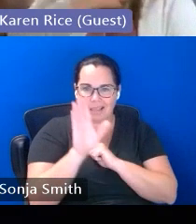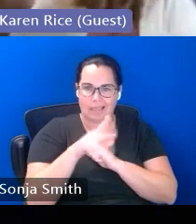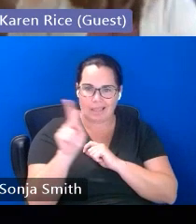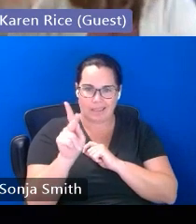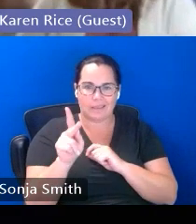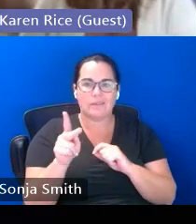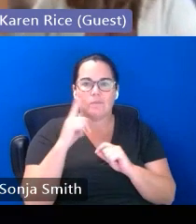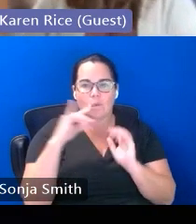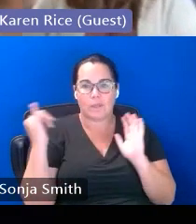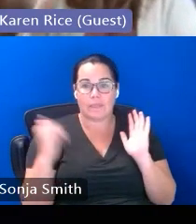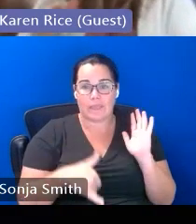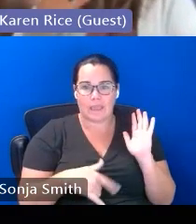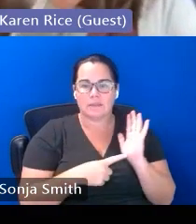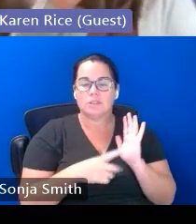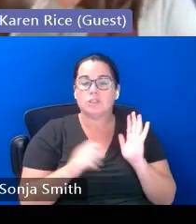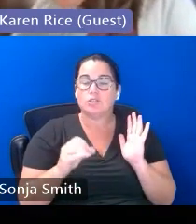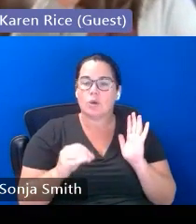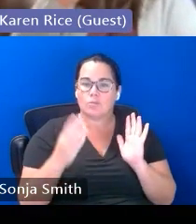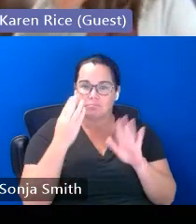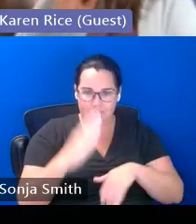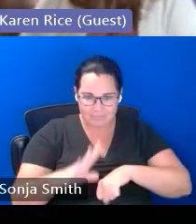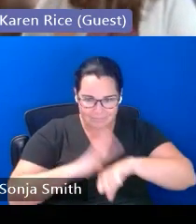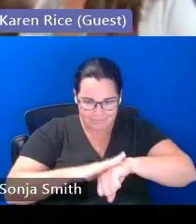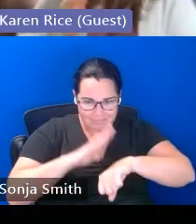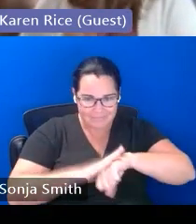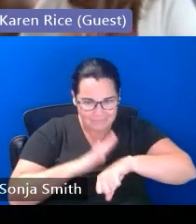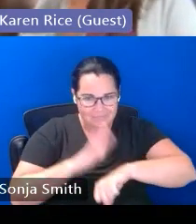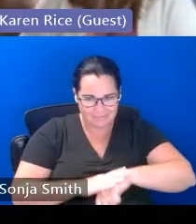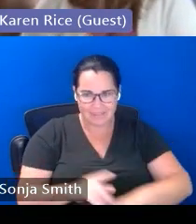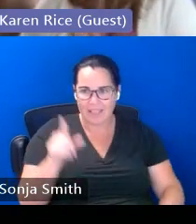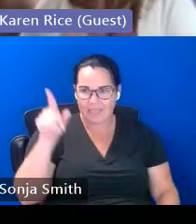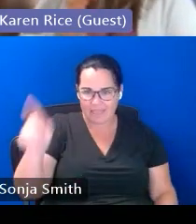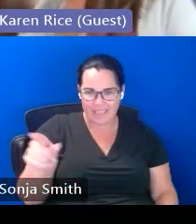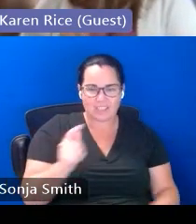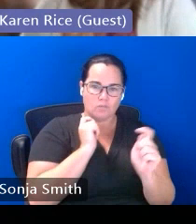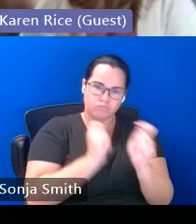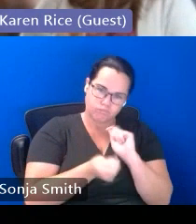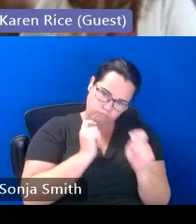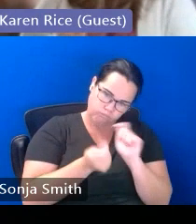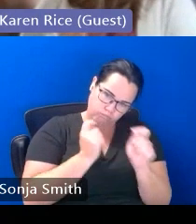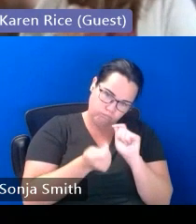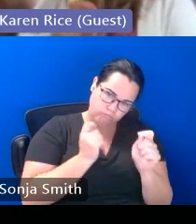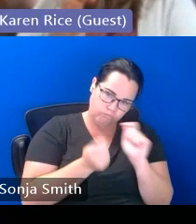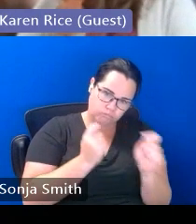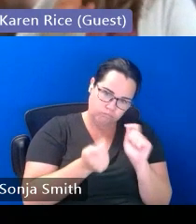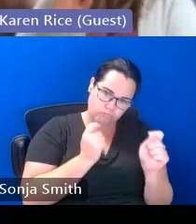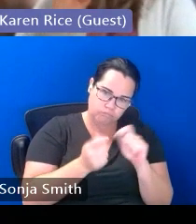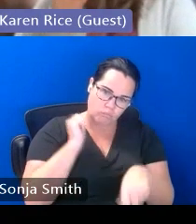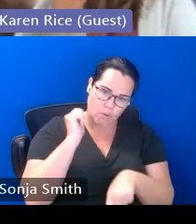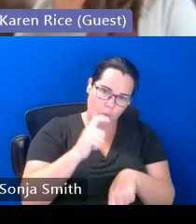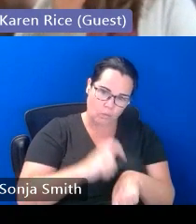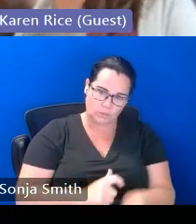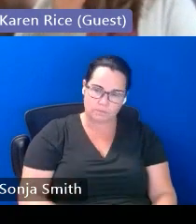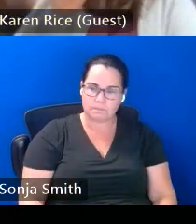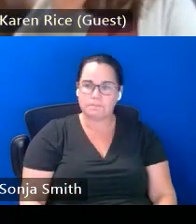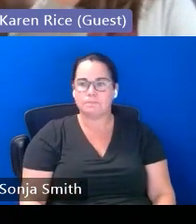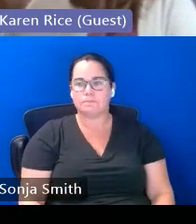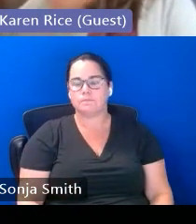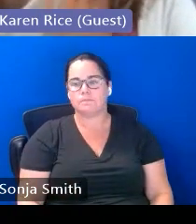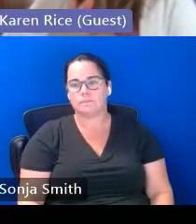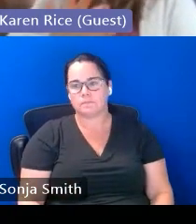i say all of that by way of saying this is a constantly changing landscape when we're looking at these um so